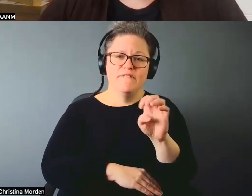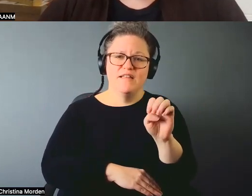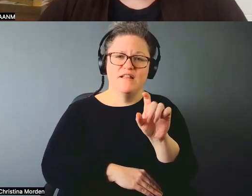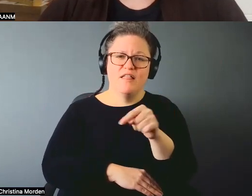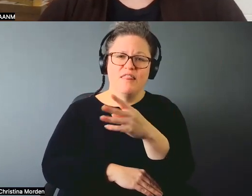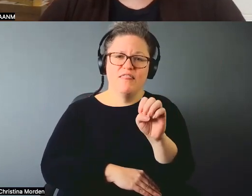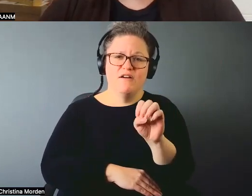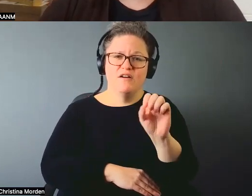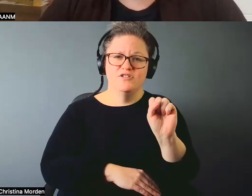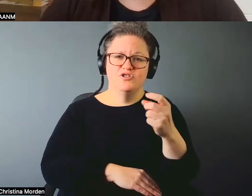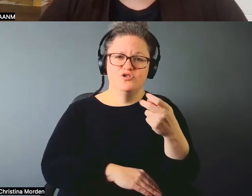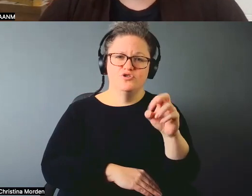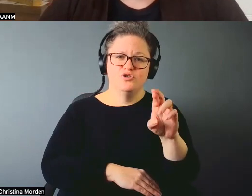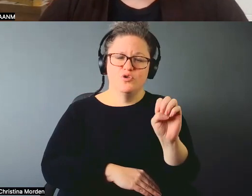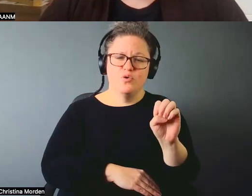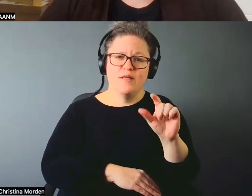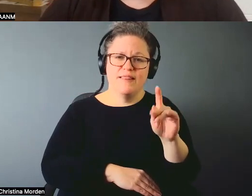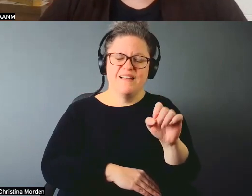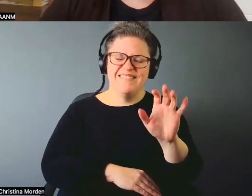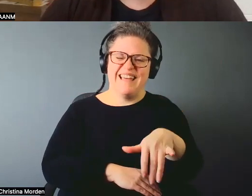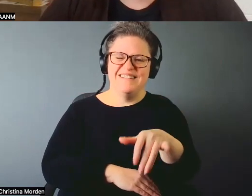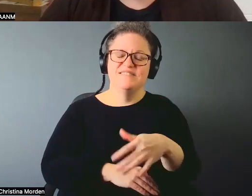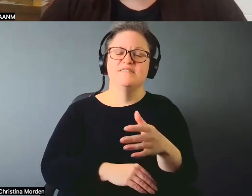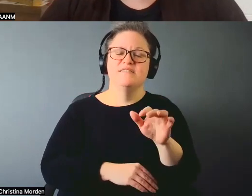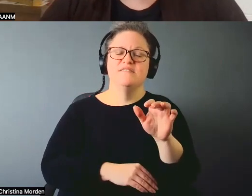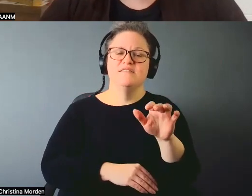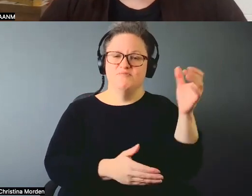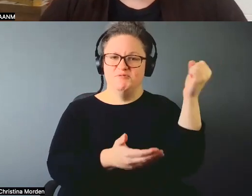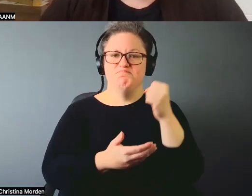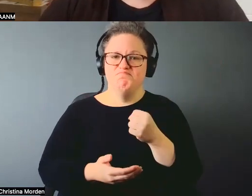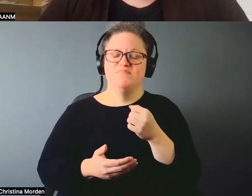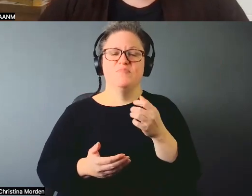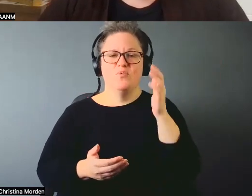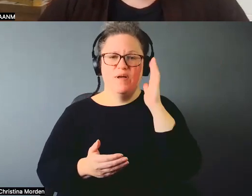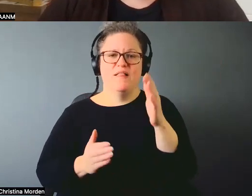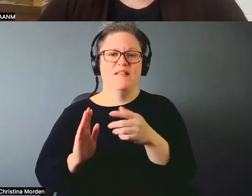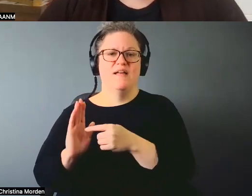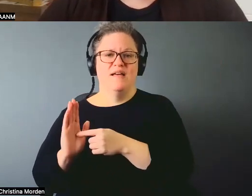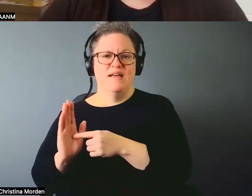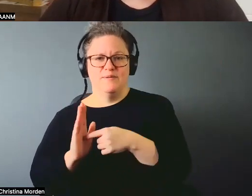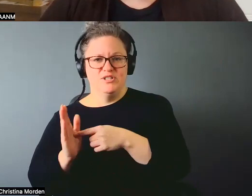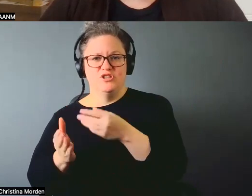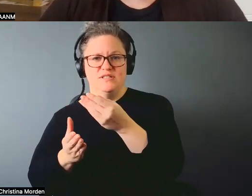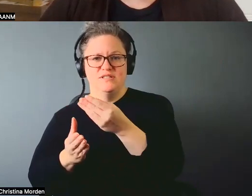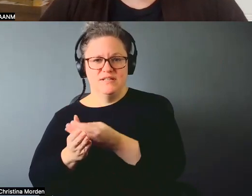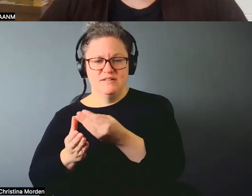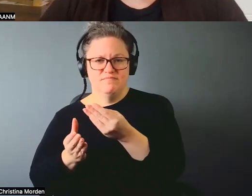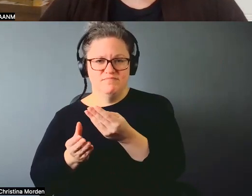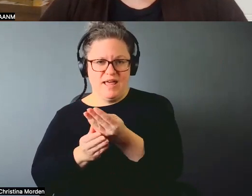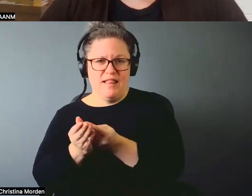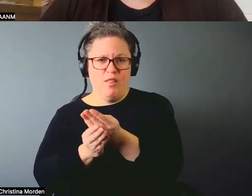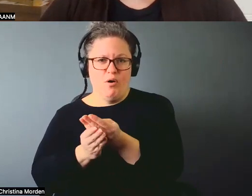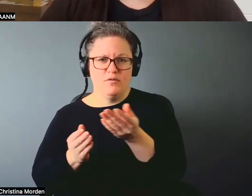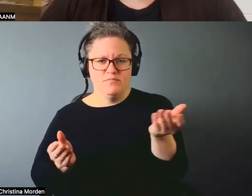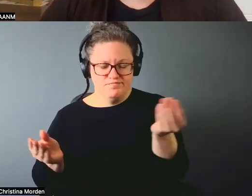of the three year project, putting that exhibition catalog together. And and so this work, you know,